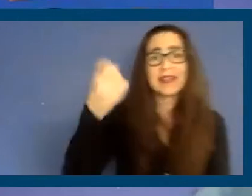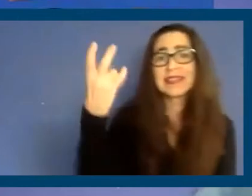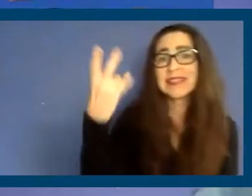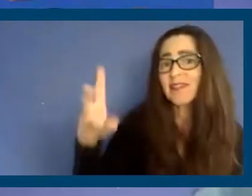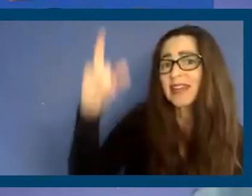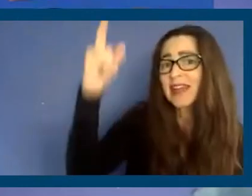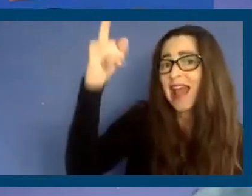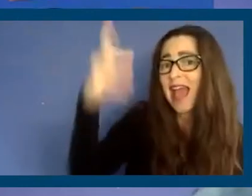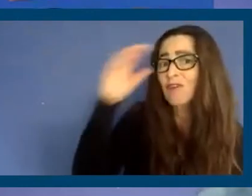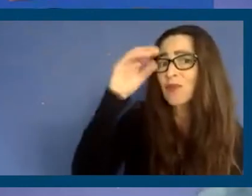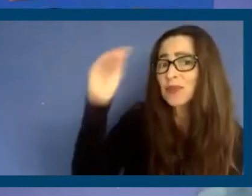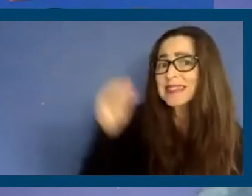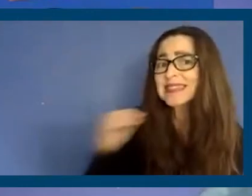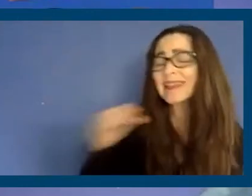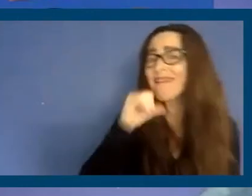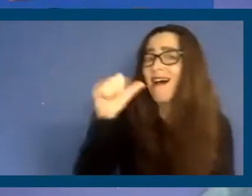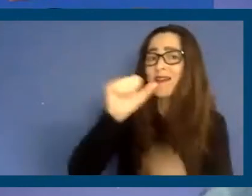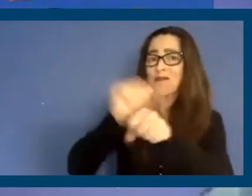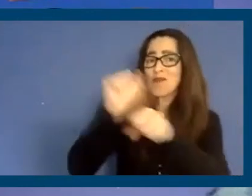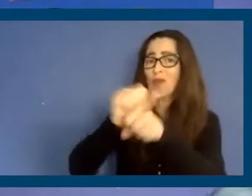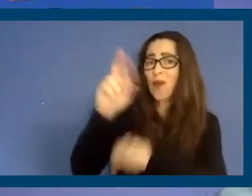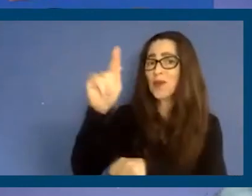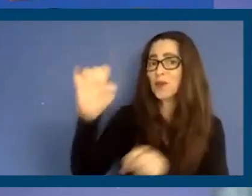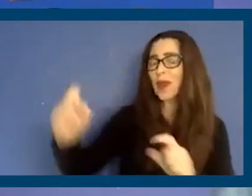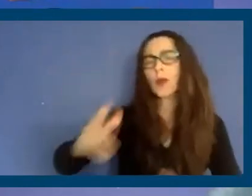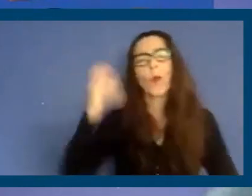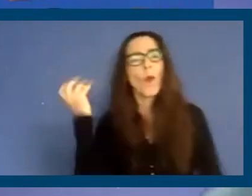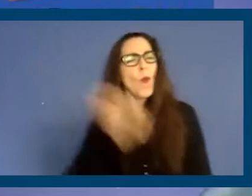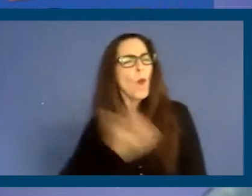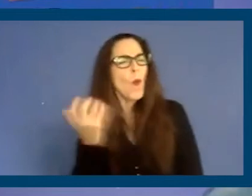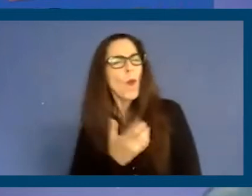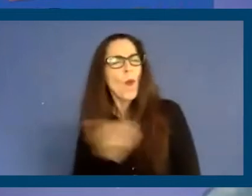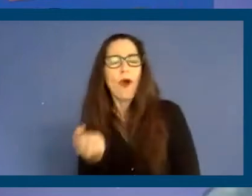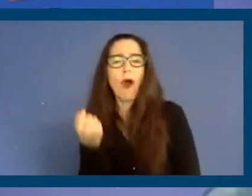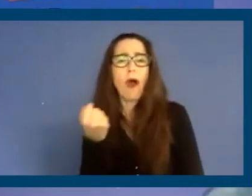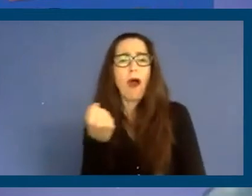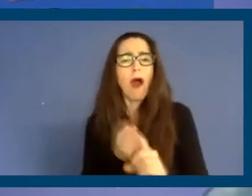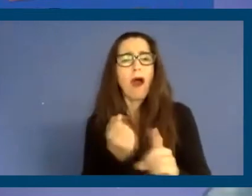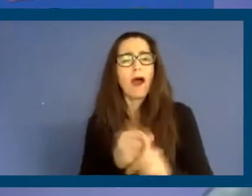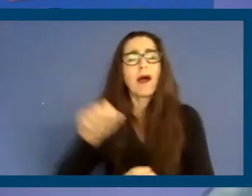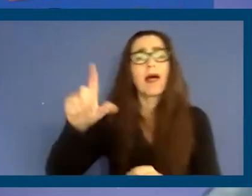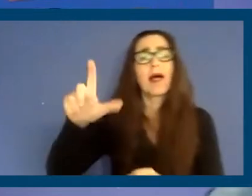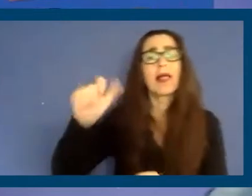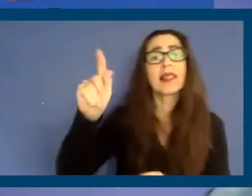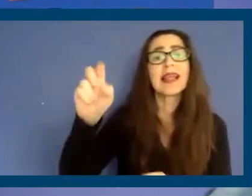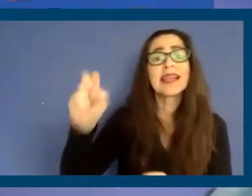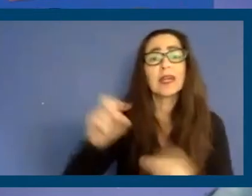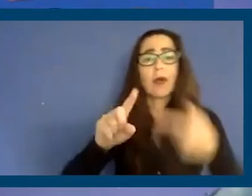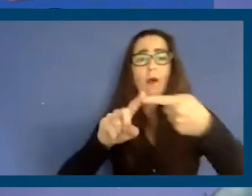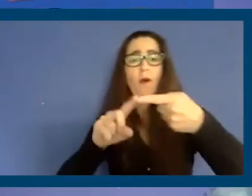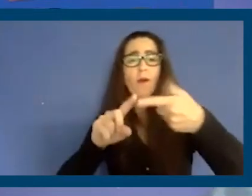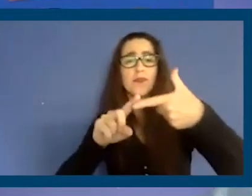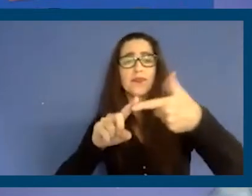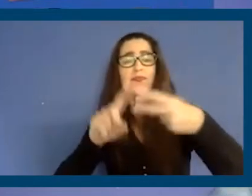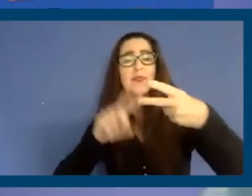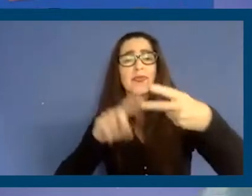rate here. And the hardest hit are Latino and African American communities.